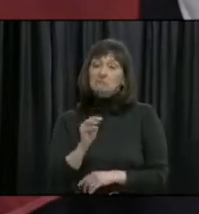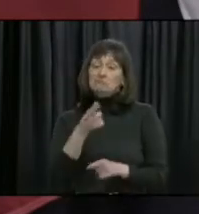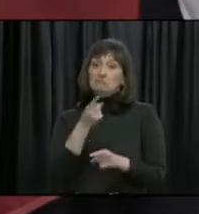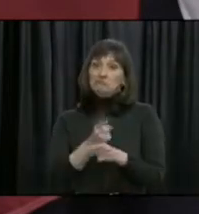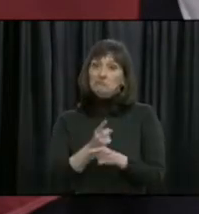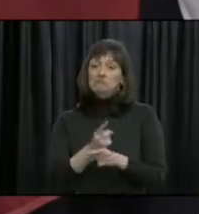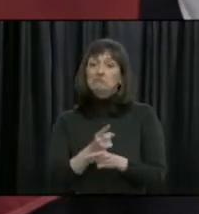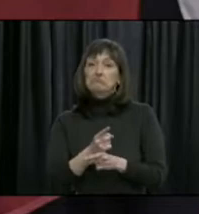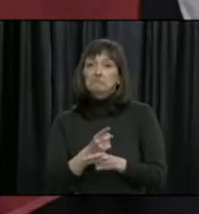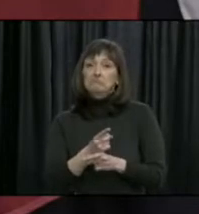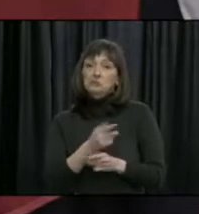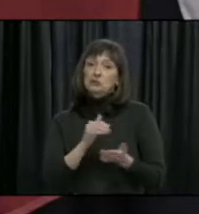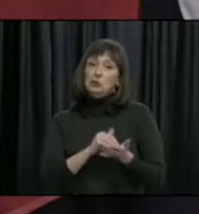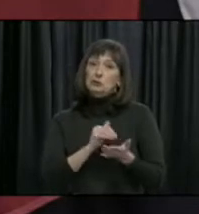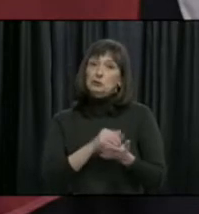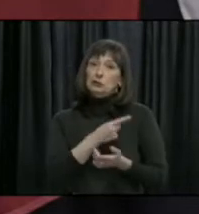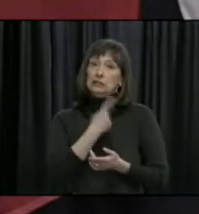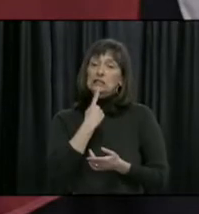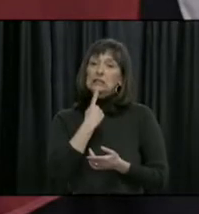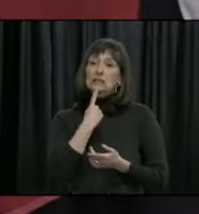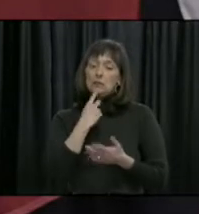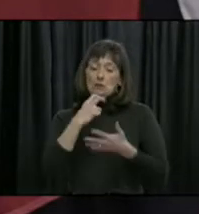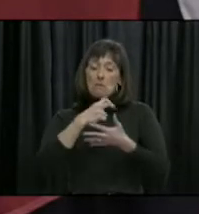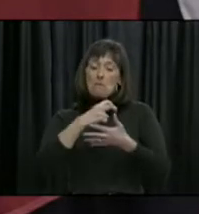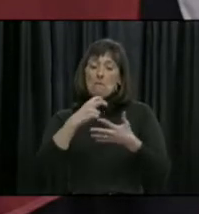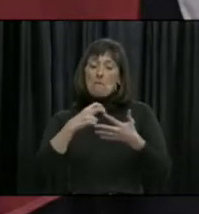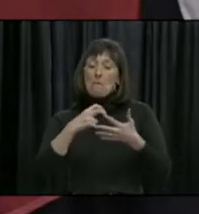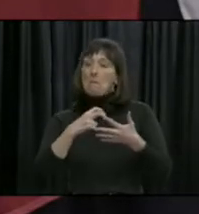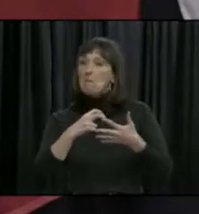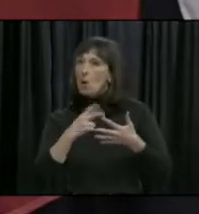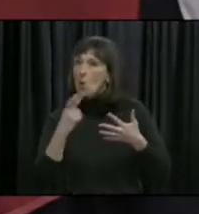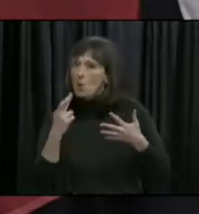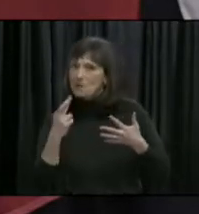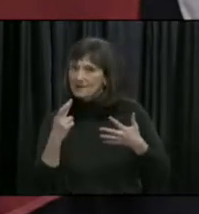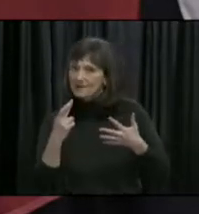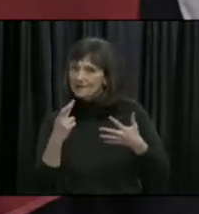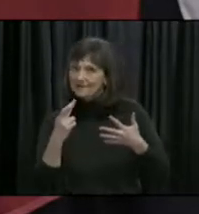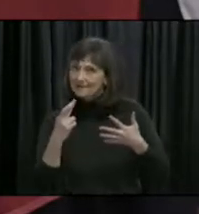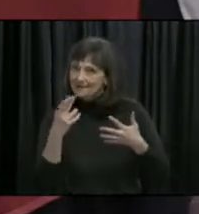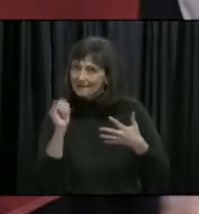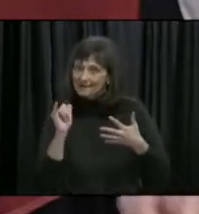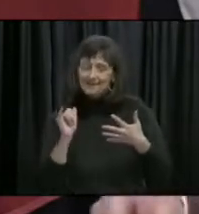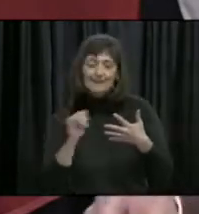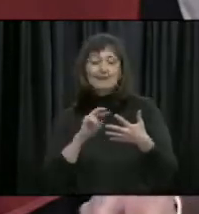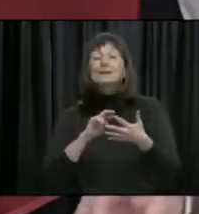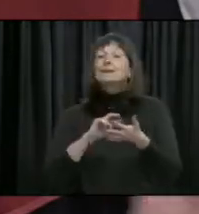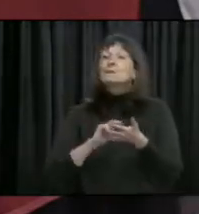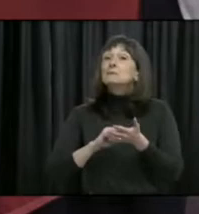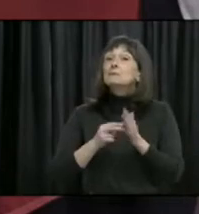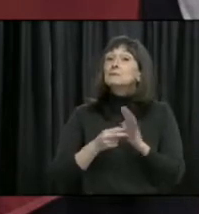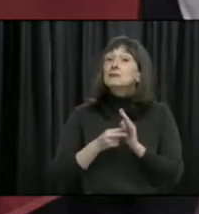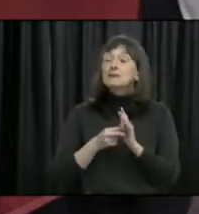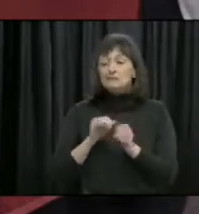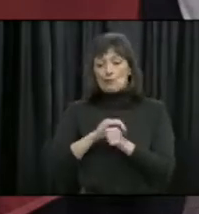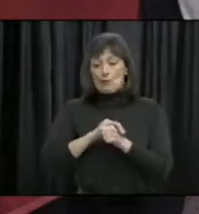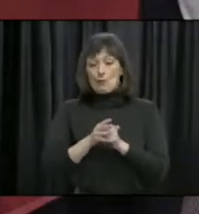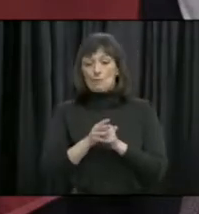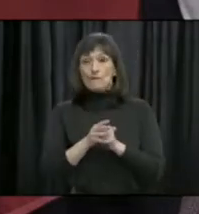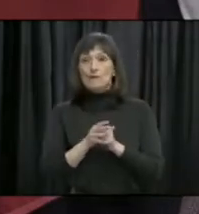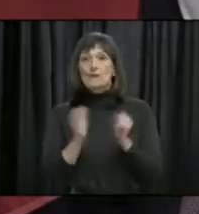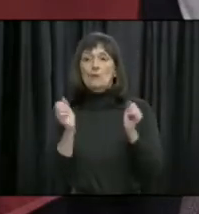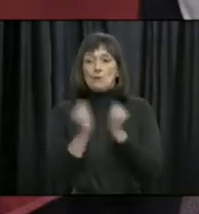we have the potential to move into Alert 4. And that is our plan to living with COVID-19 in our province.